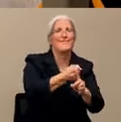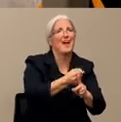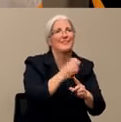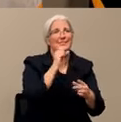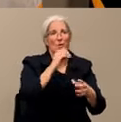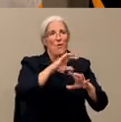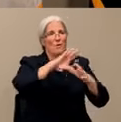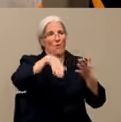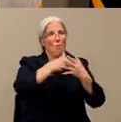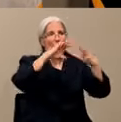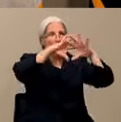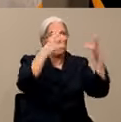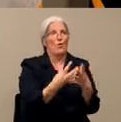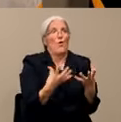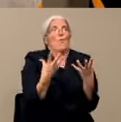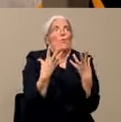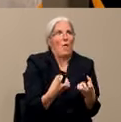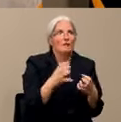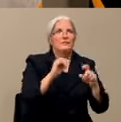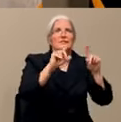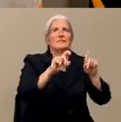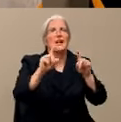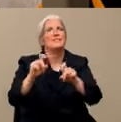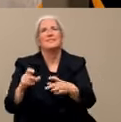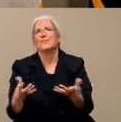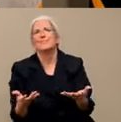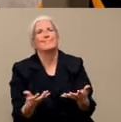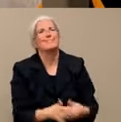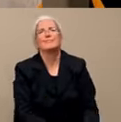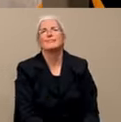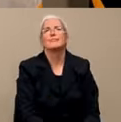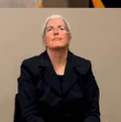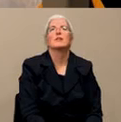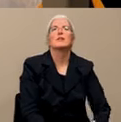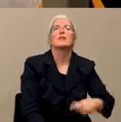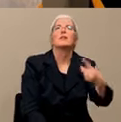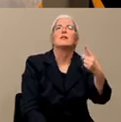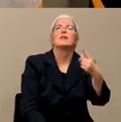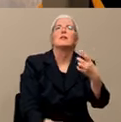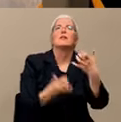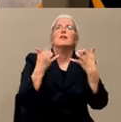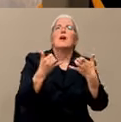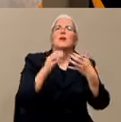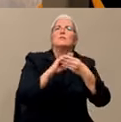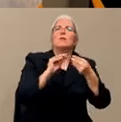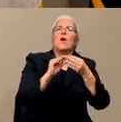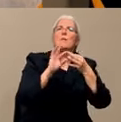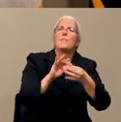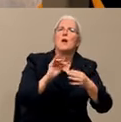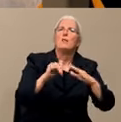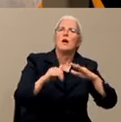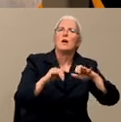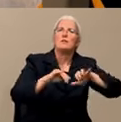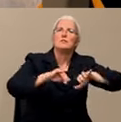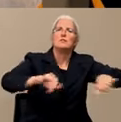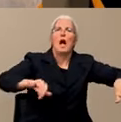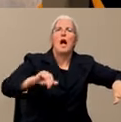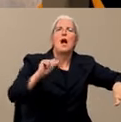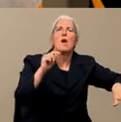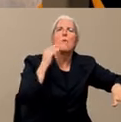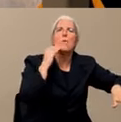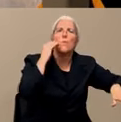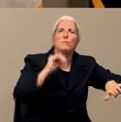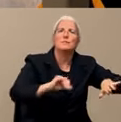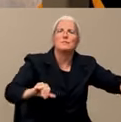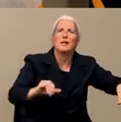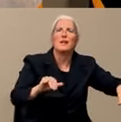Dr. B, I'm going to stay with you on this. It's about the term shelter in place. We've heard that a lot in the media. We've heard, you know, to shelter in place.